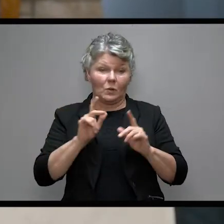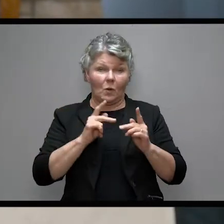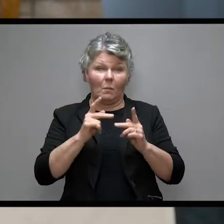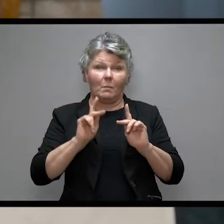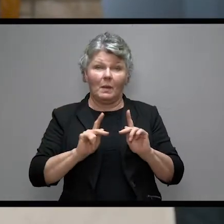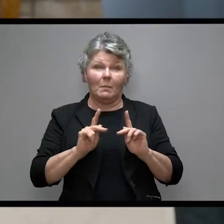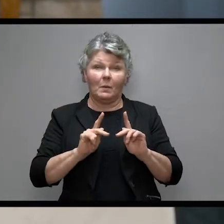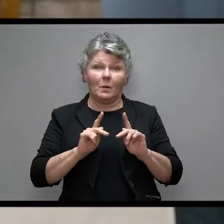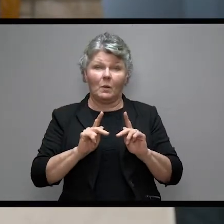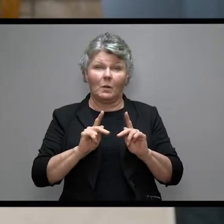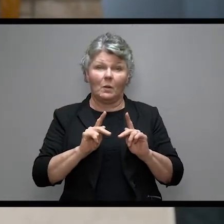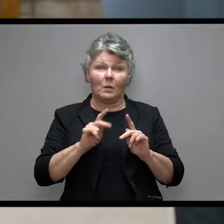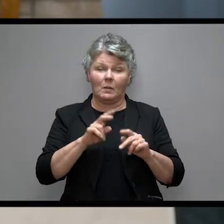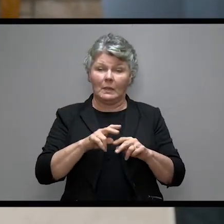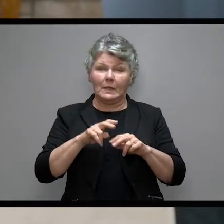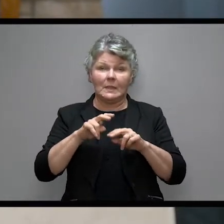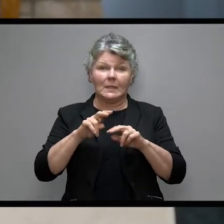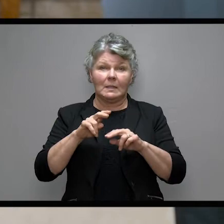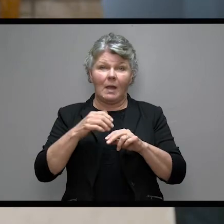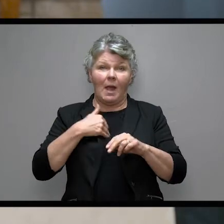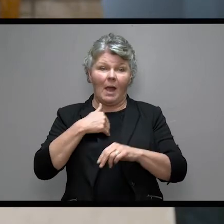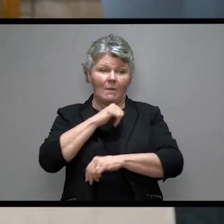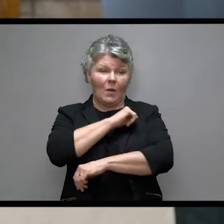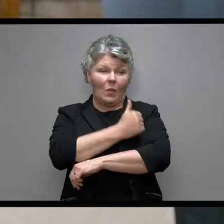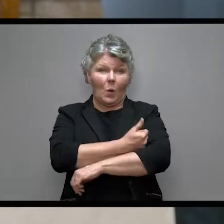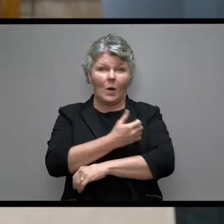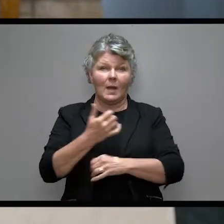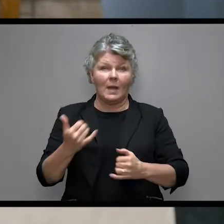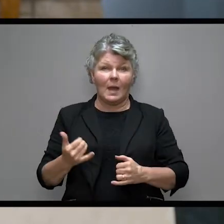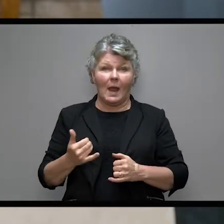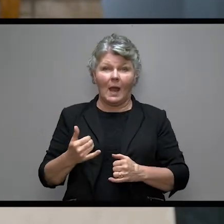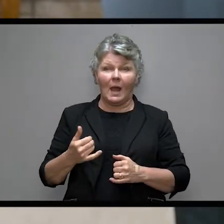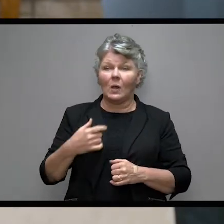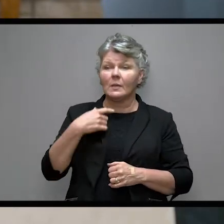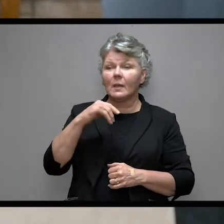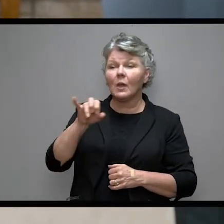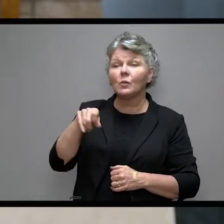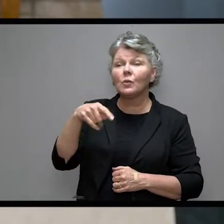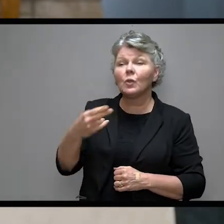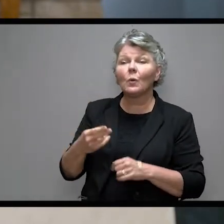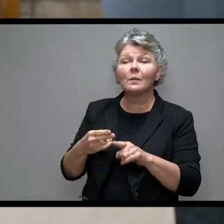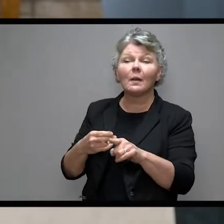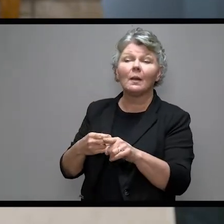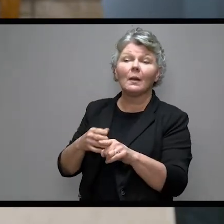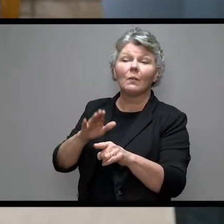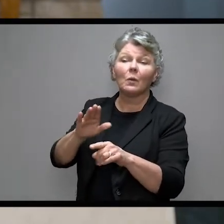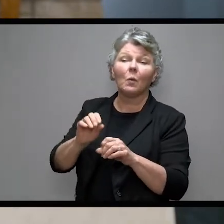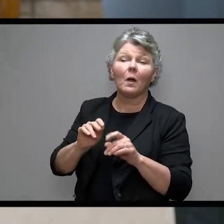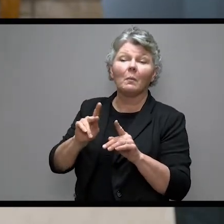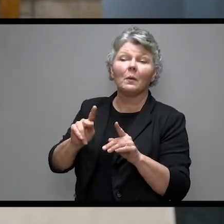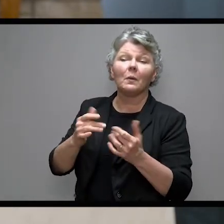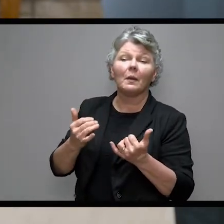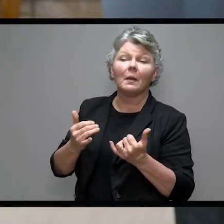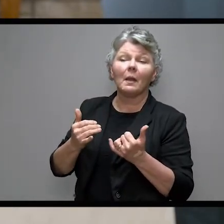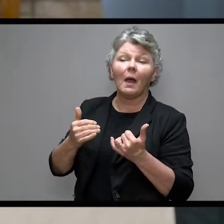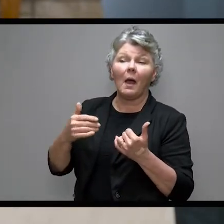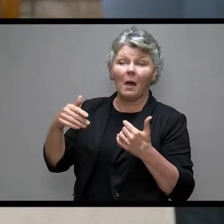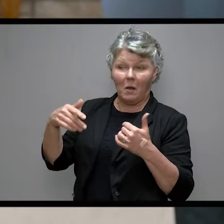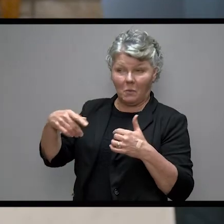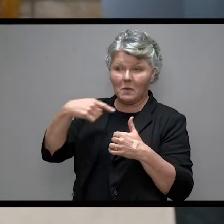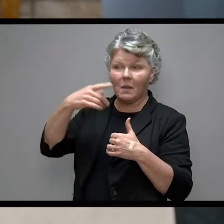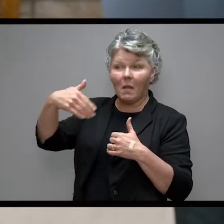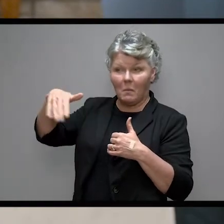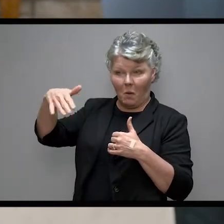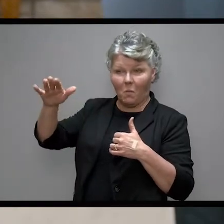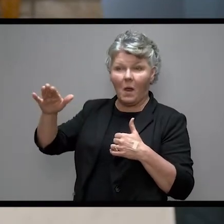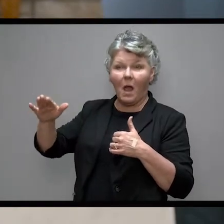yet today. Here you go, Joseph. Here's your chance. In our world, what comes